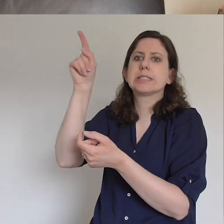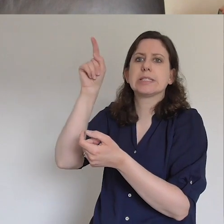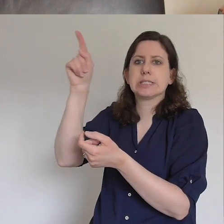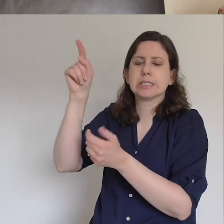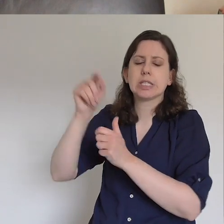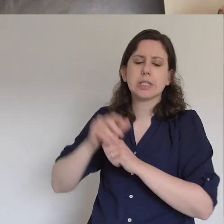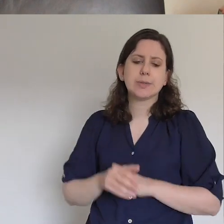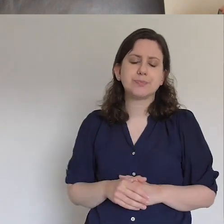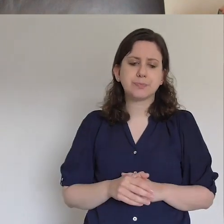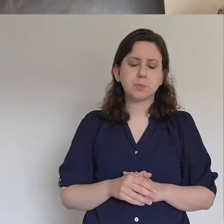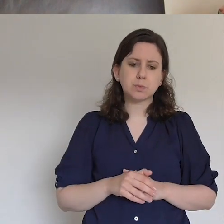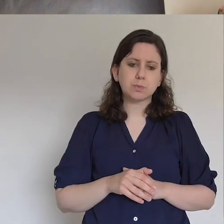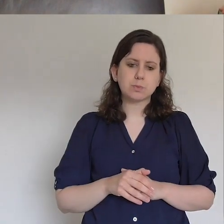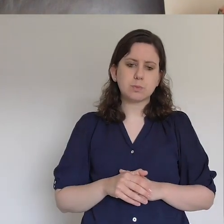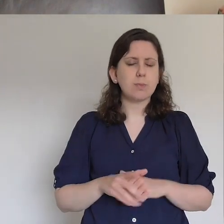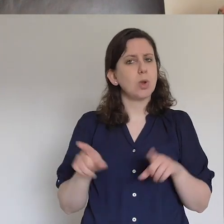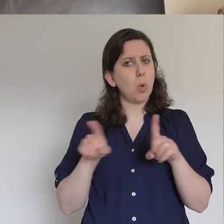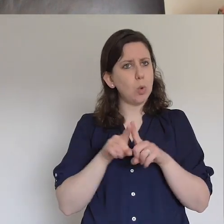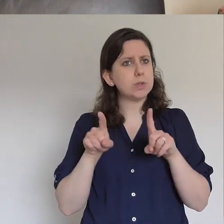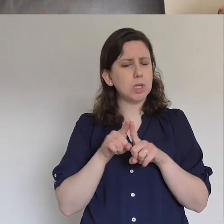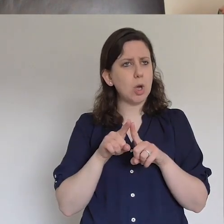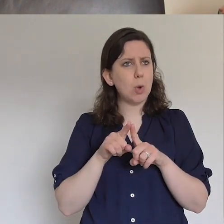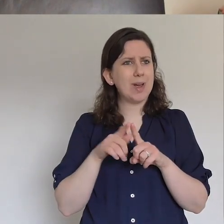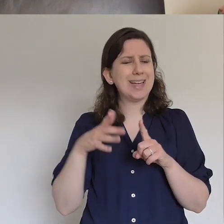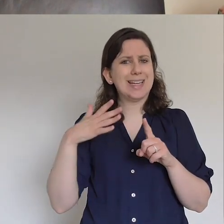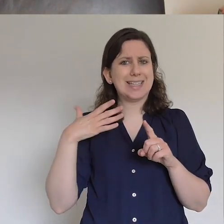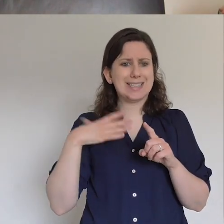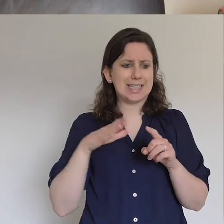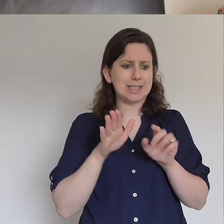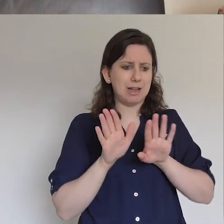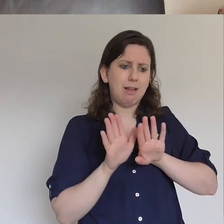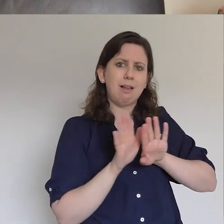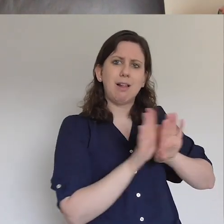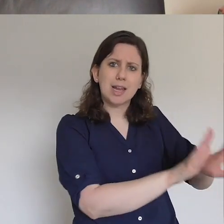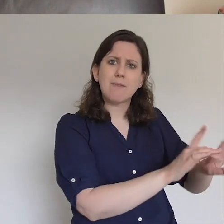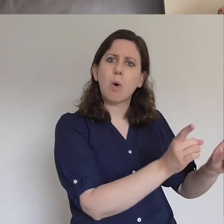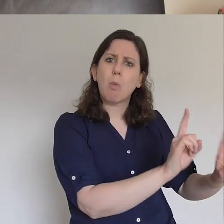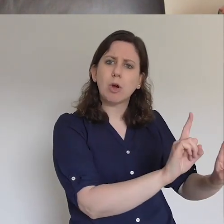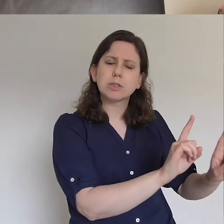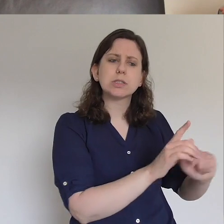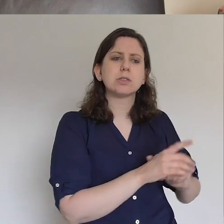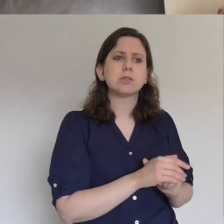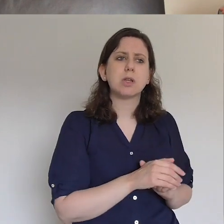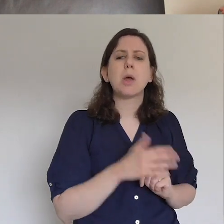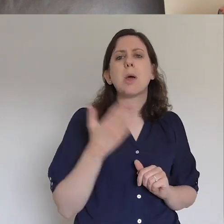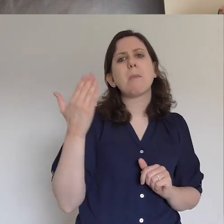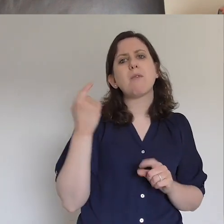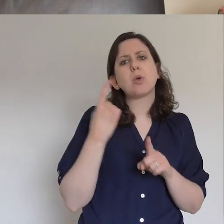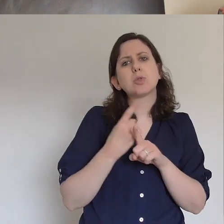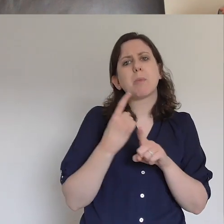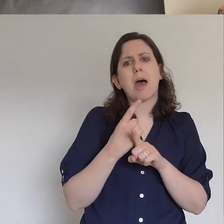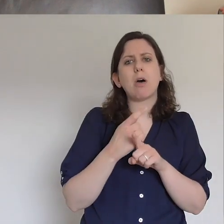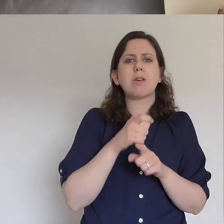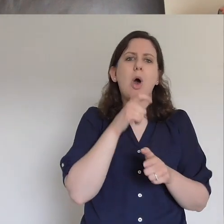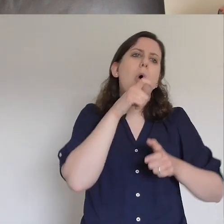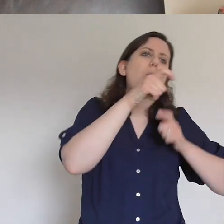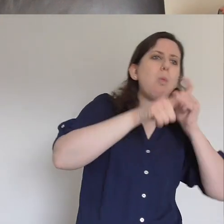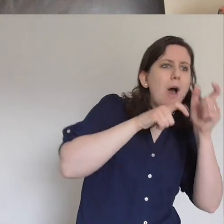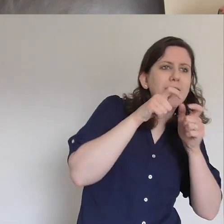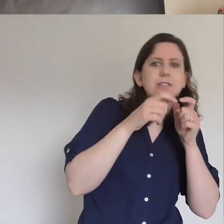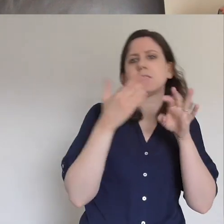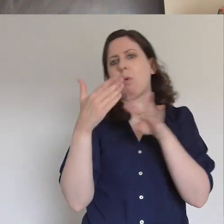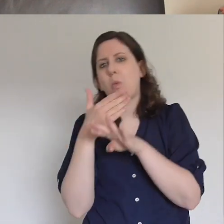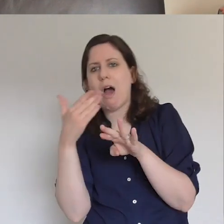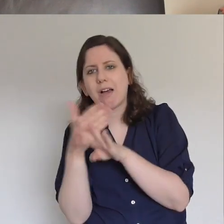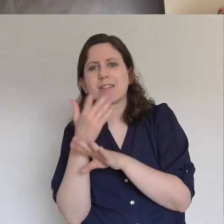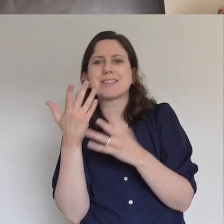we need to sort of put into yesterday's box and not do any more is this constant discussion about words and works as well. Yes. You know,